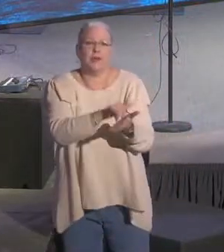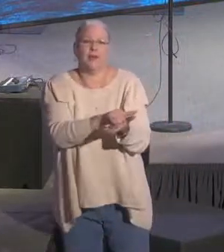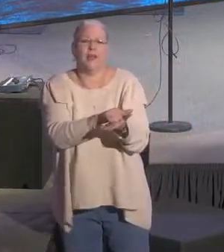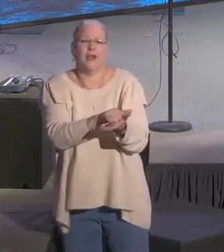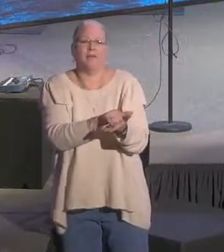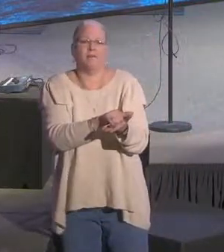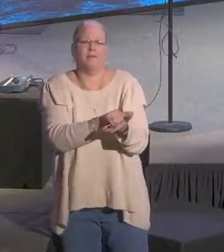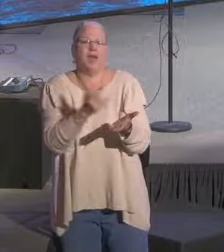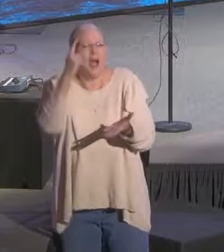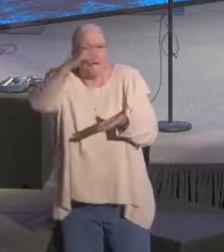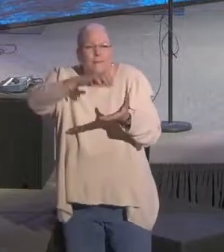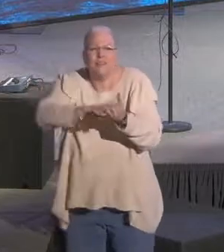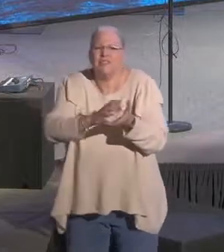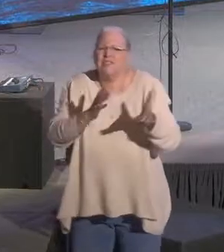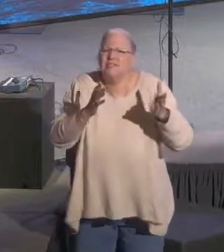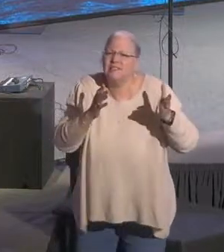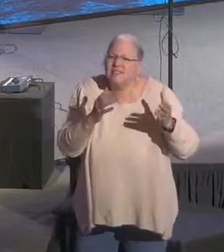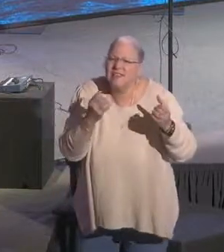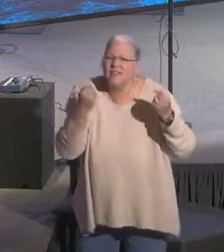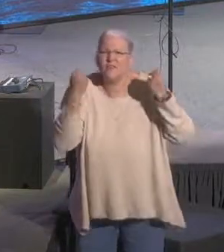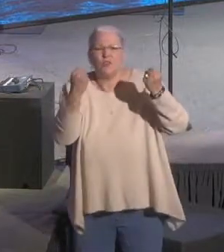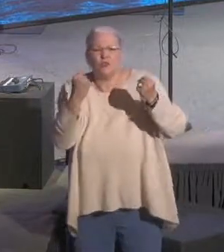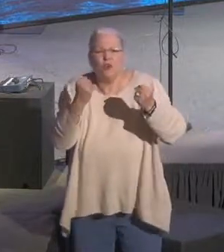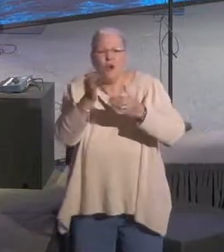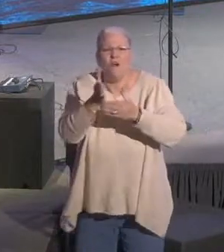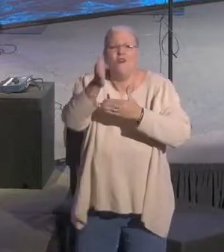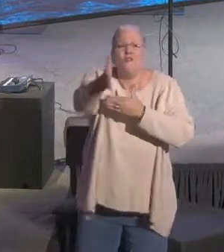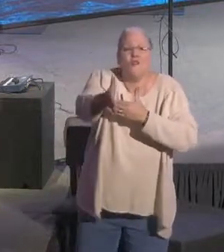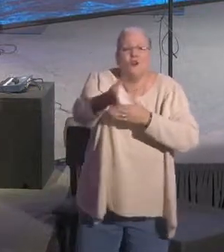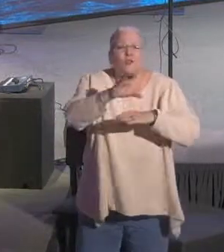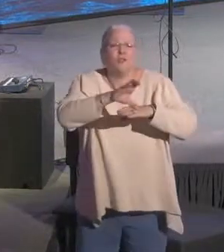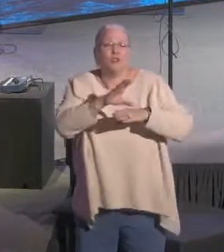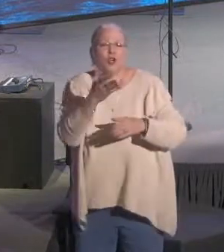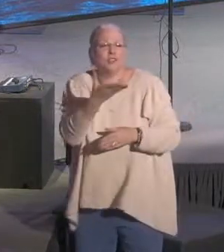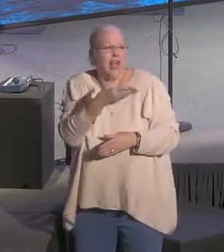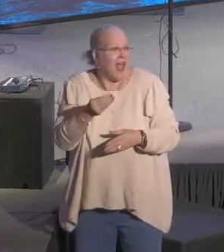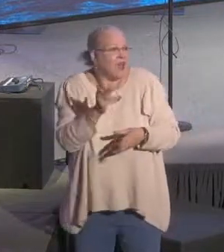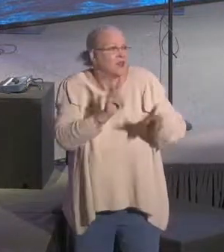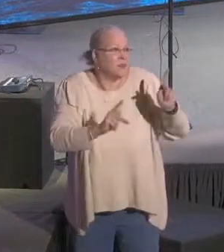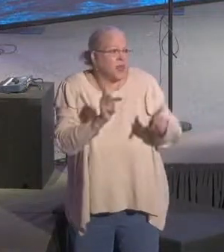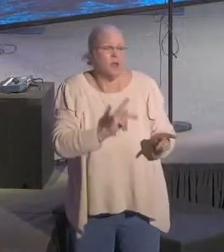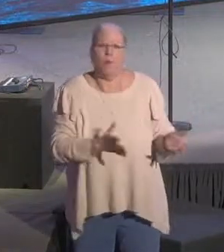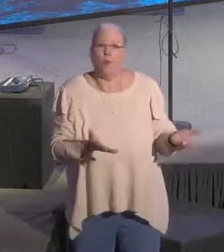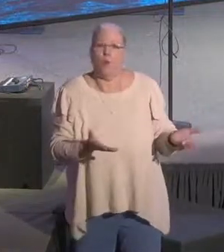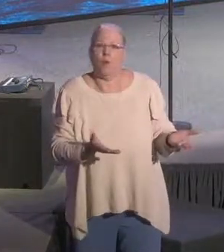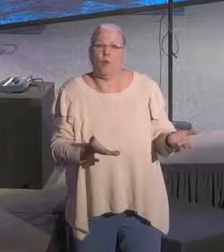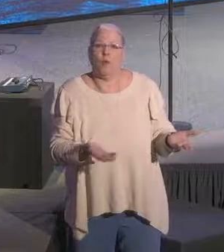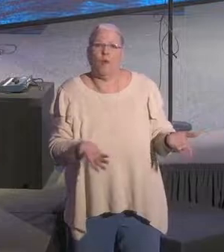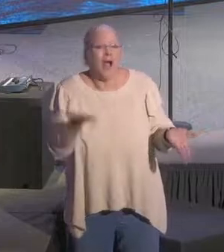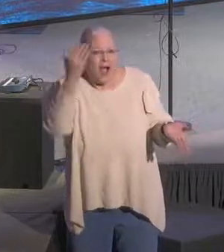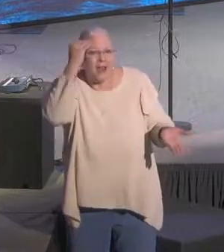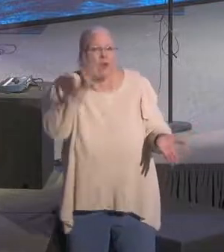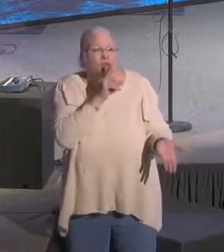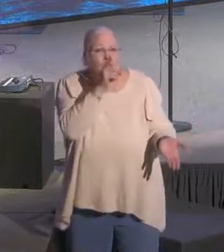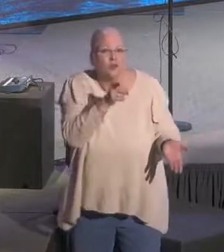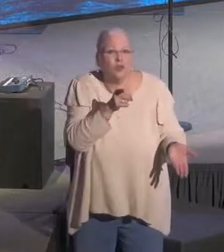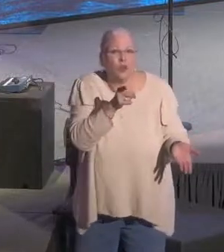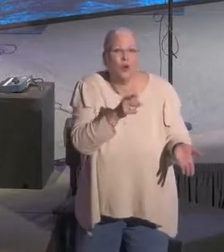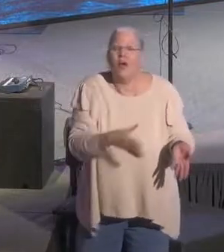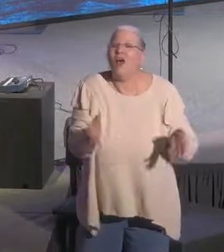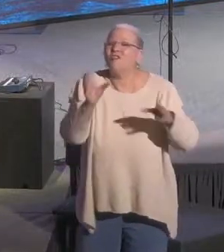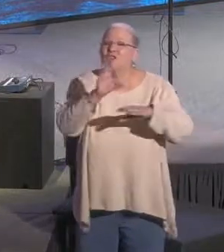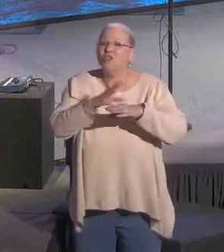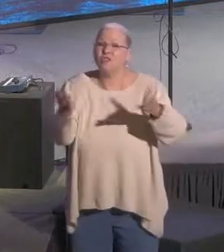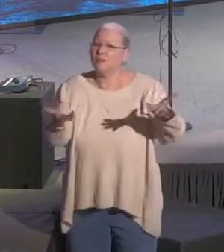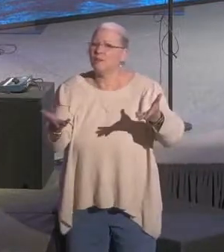I'm believing in a strong future for the church and its people. I believe it. I believe it. I know this to be true, that the church is gonna be here a long